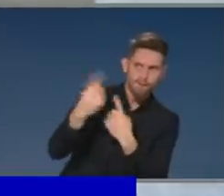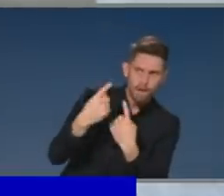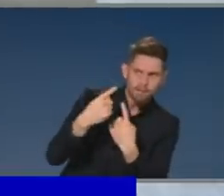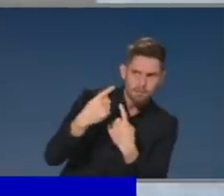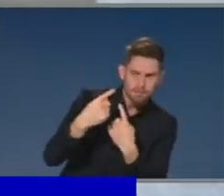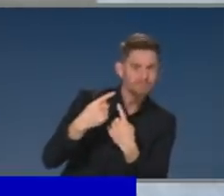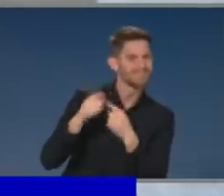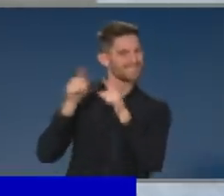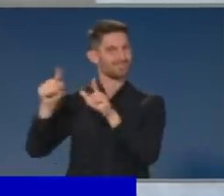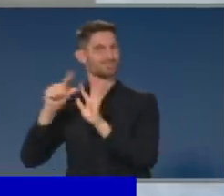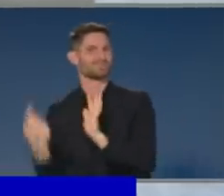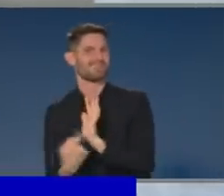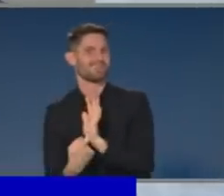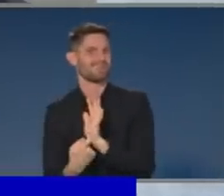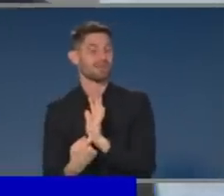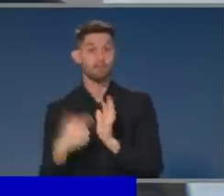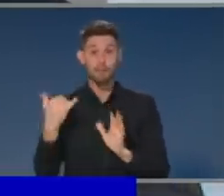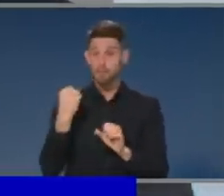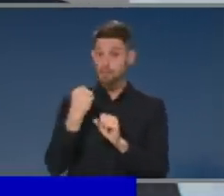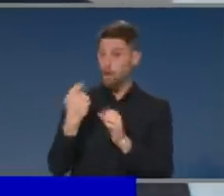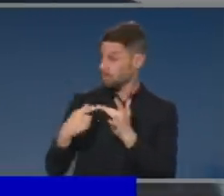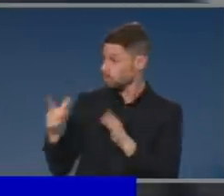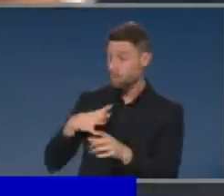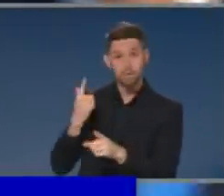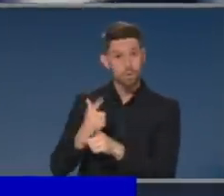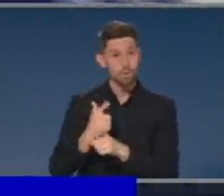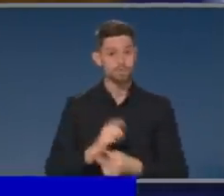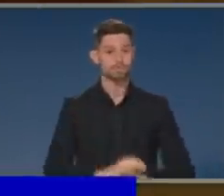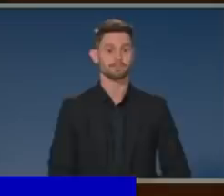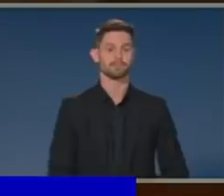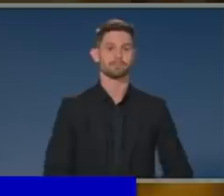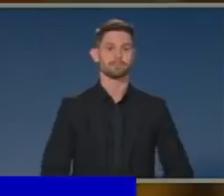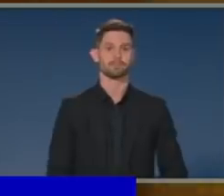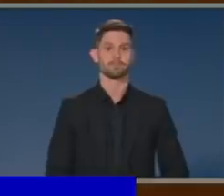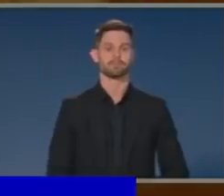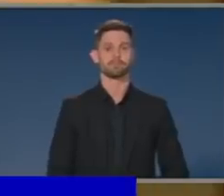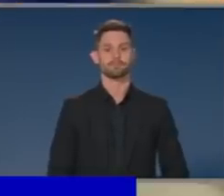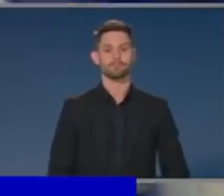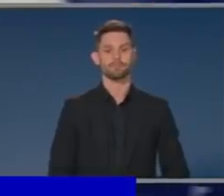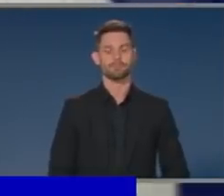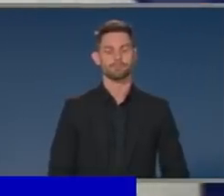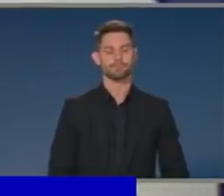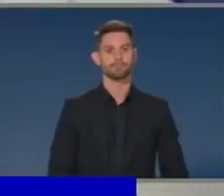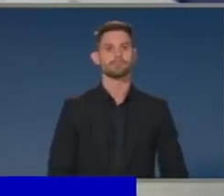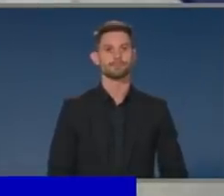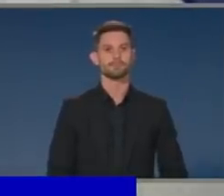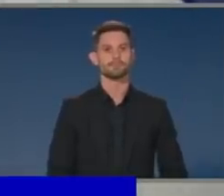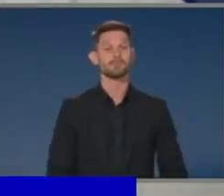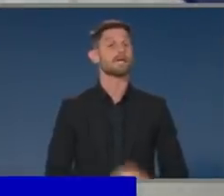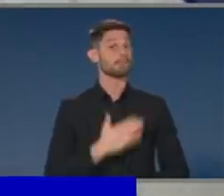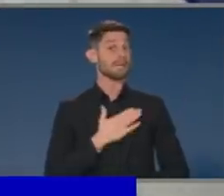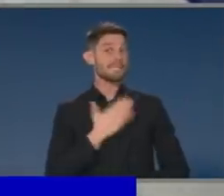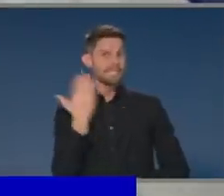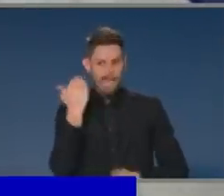which enables them to do that. But I don't know if Greg or Brenda, do you want to add to that? Look, I'll just add very briefly, the latest figures that I have